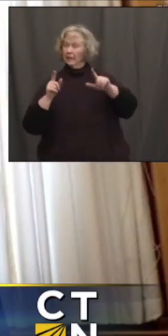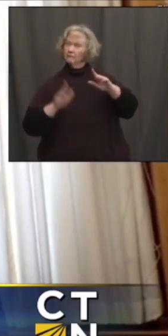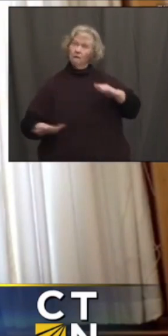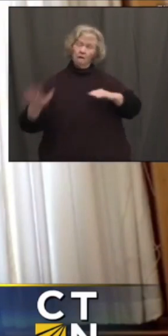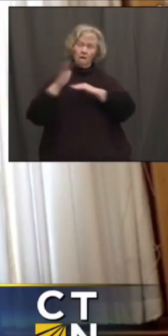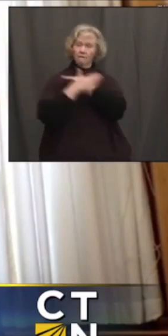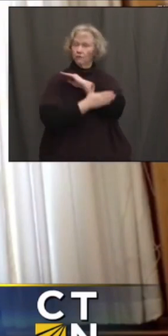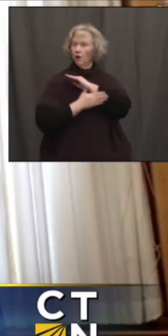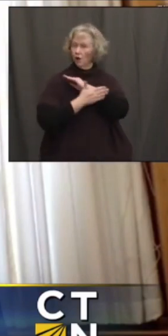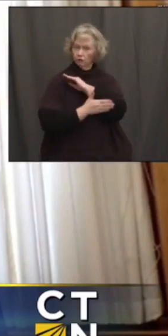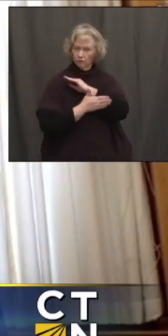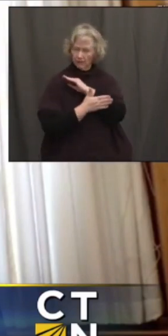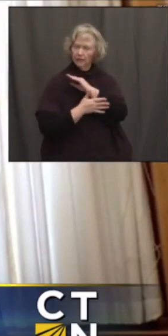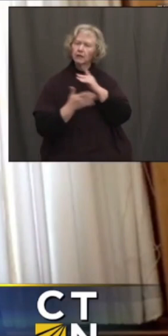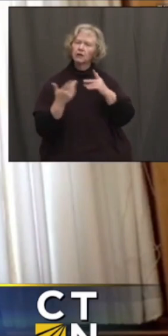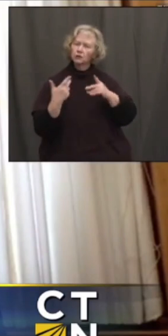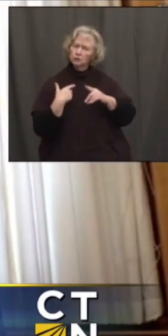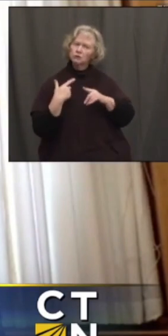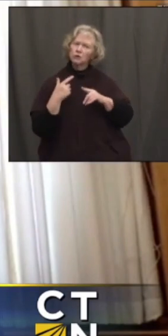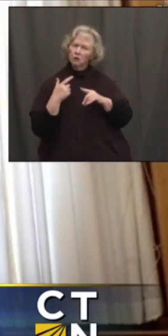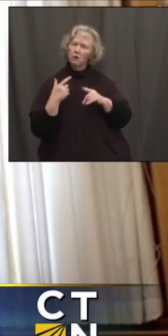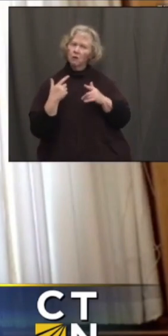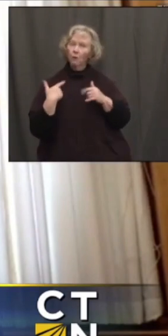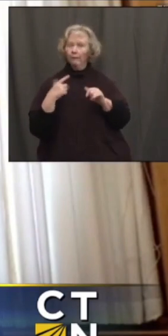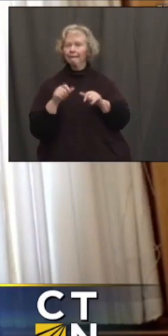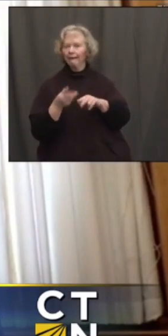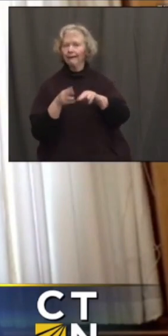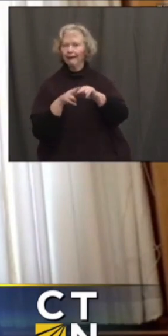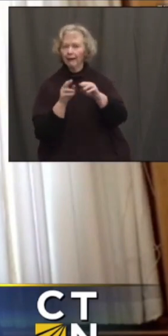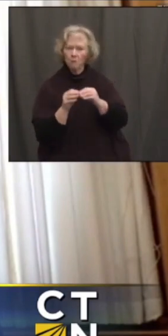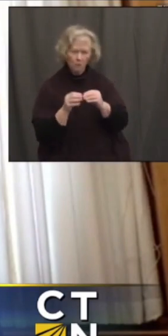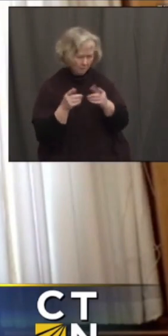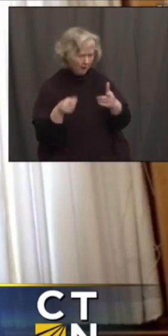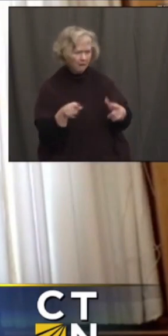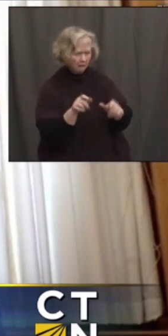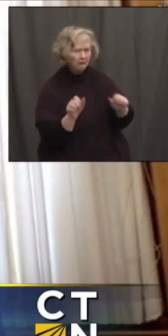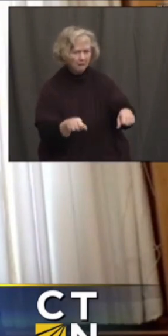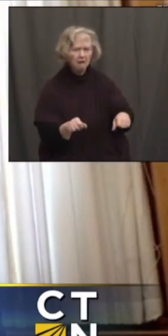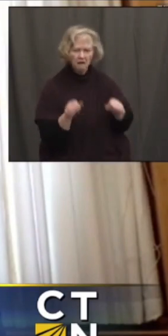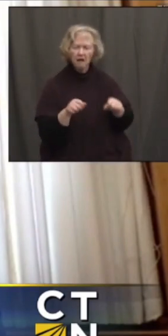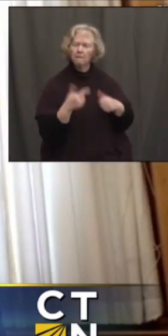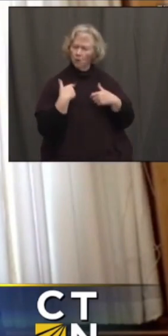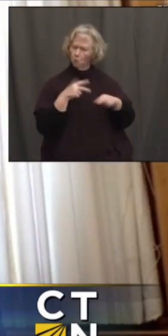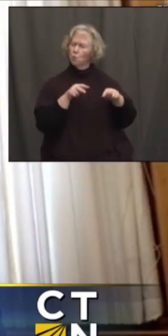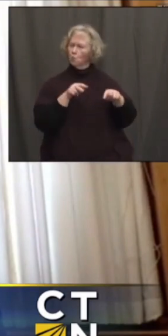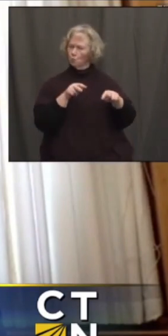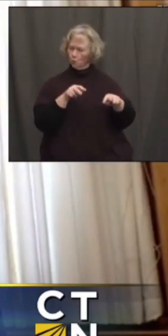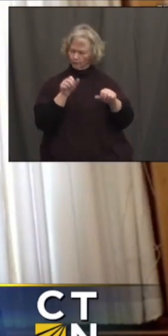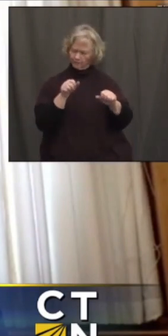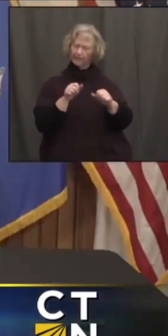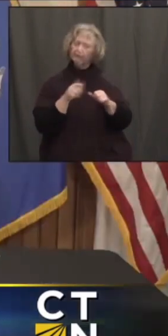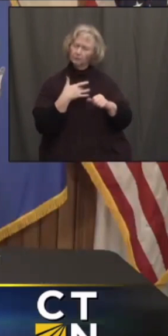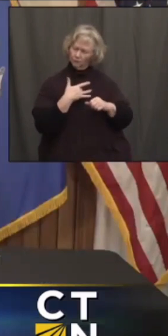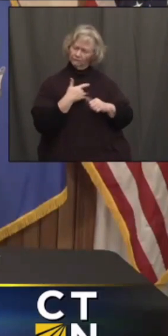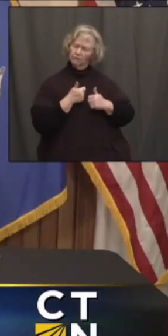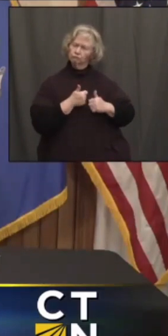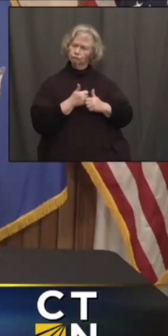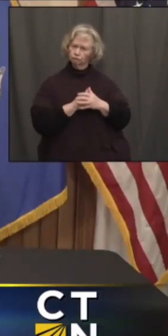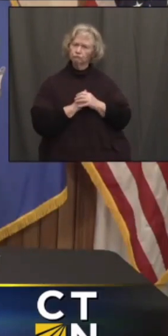significant amount of capacity and availability out there for people to get tested. So, yes, we still do feel good about that.